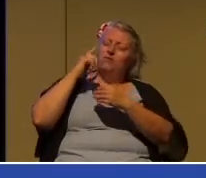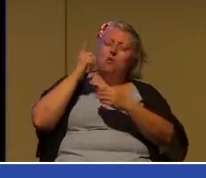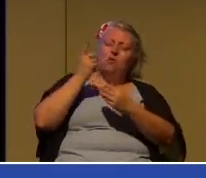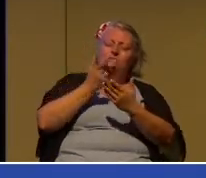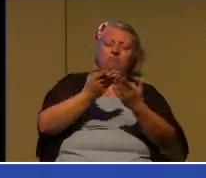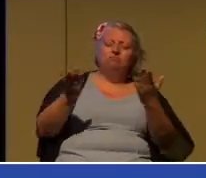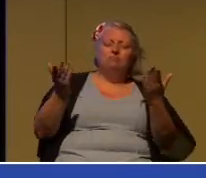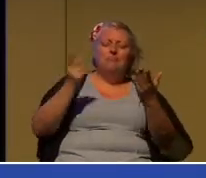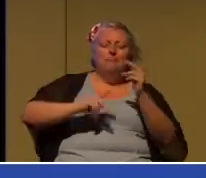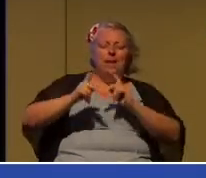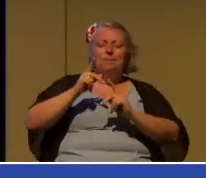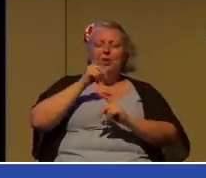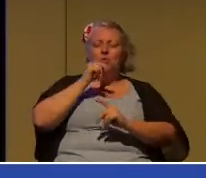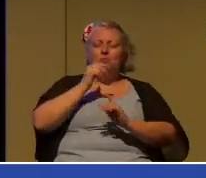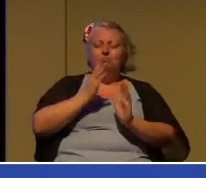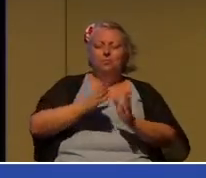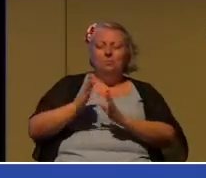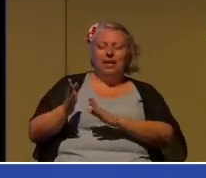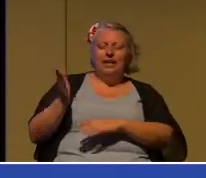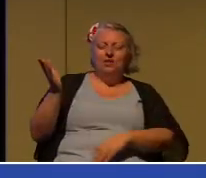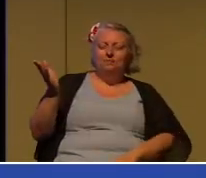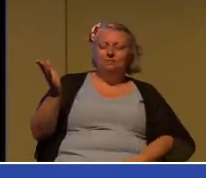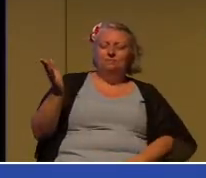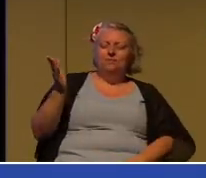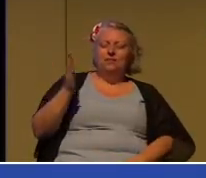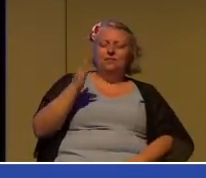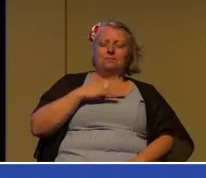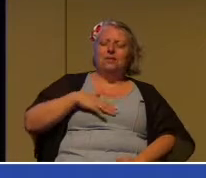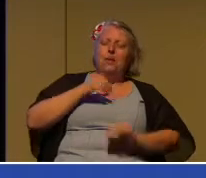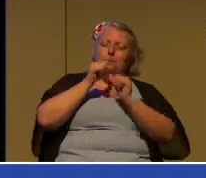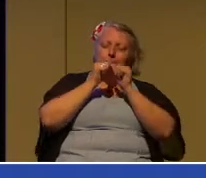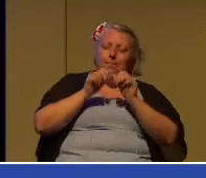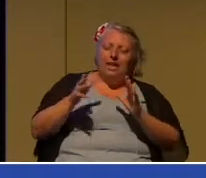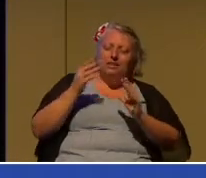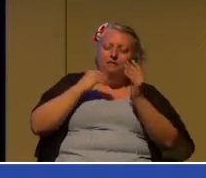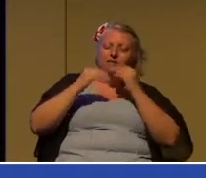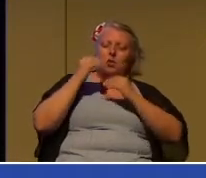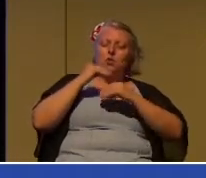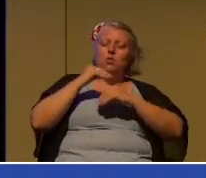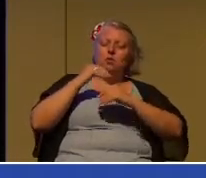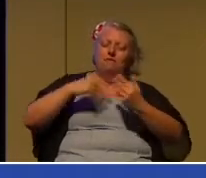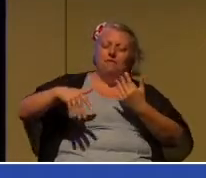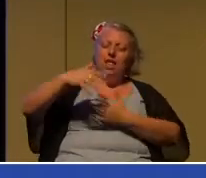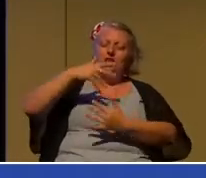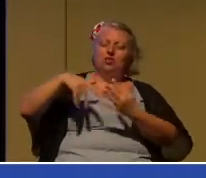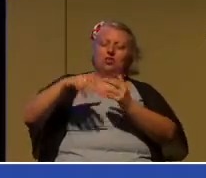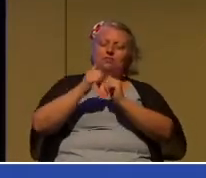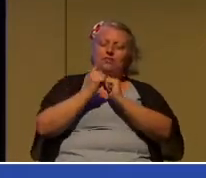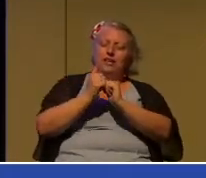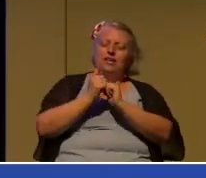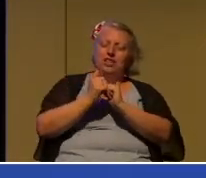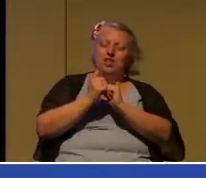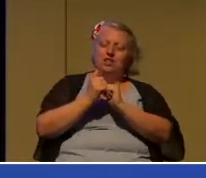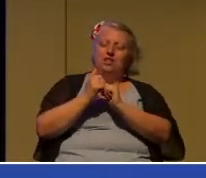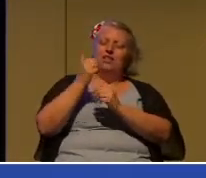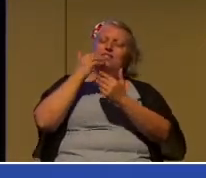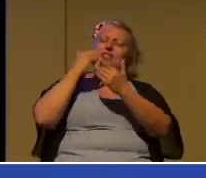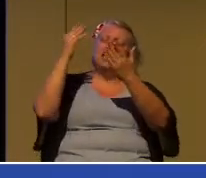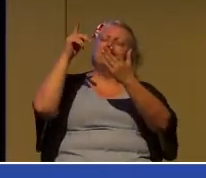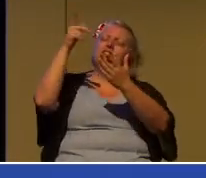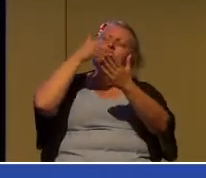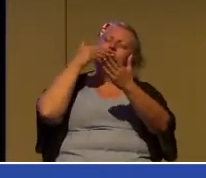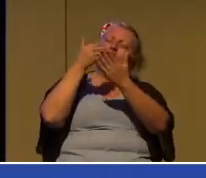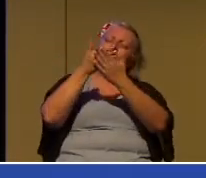We invite you to bless it and to bless our fellowship and our time together. Thank you for being a good, good father.